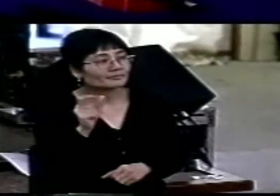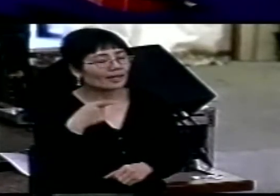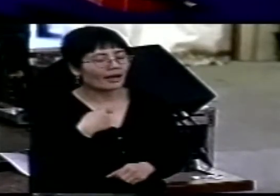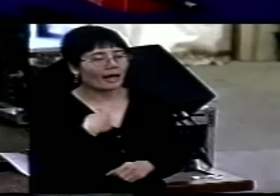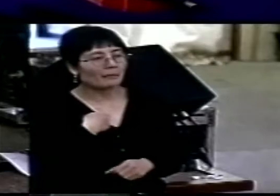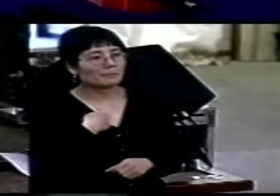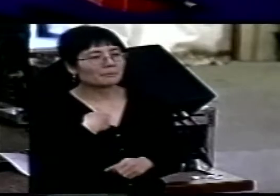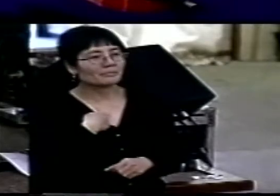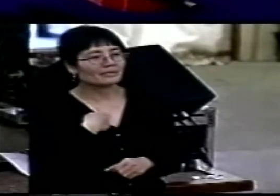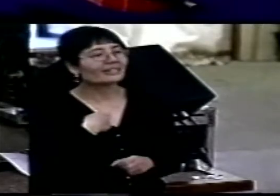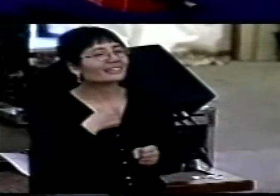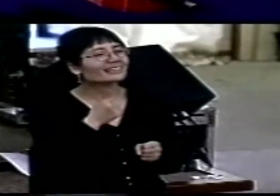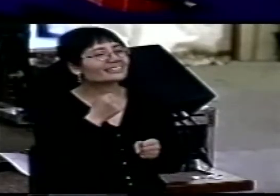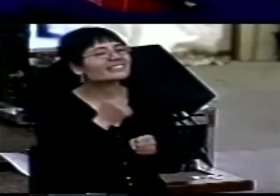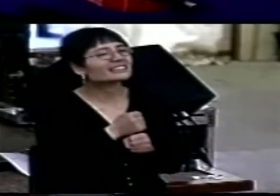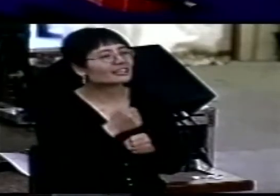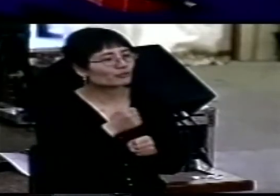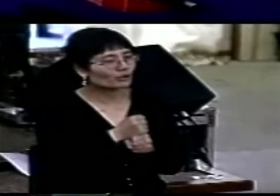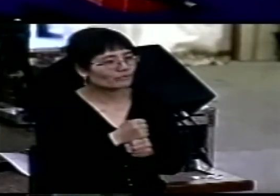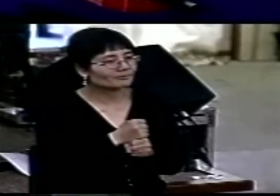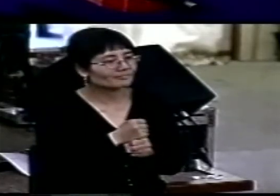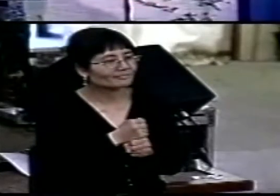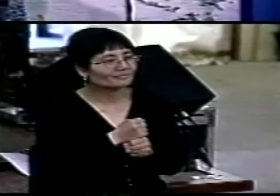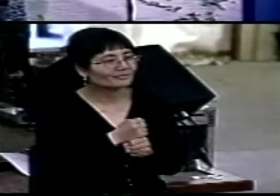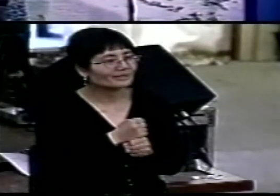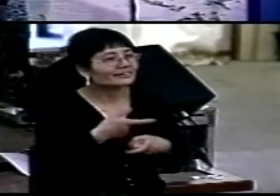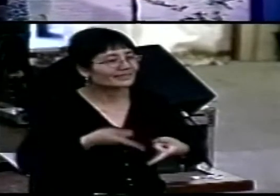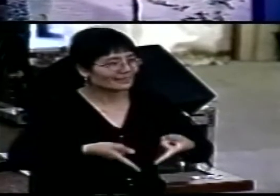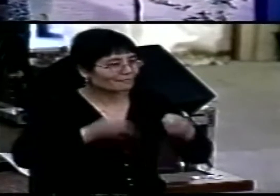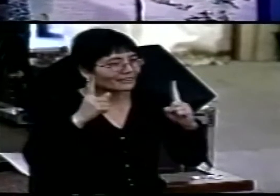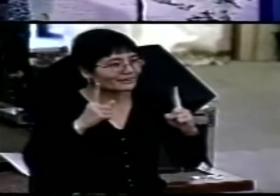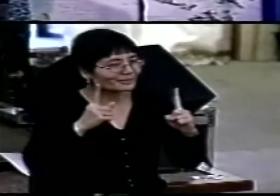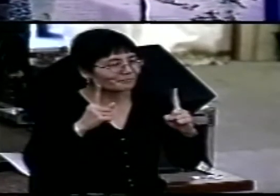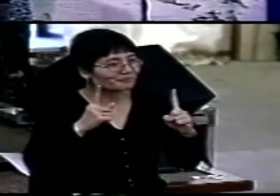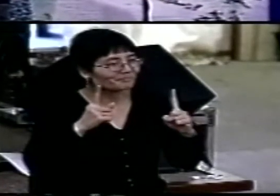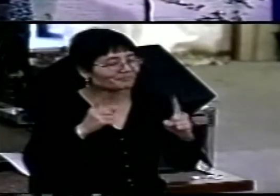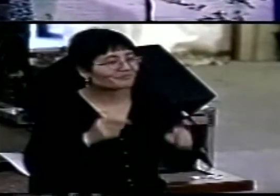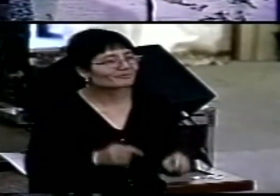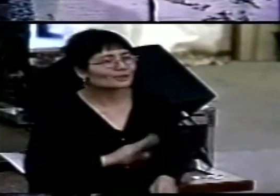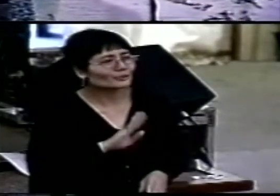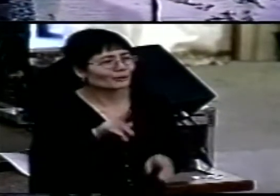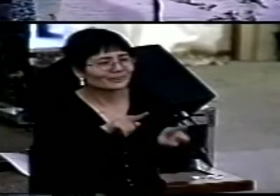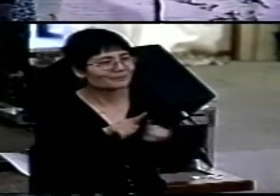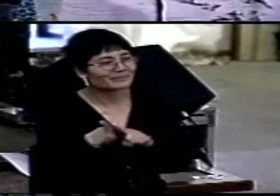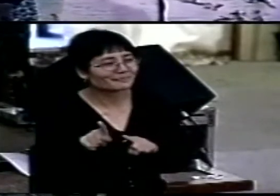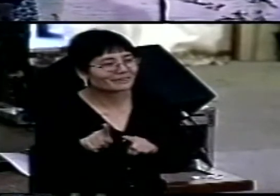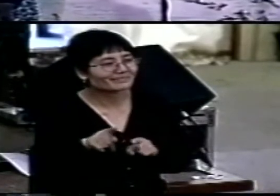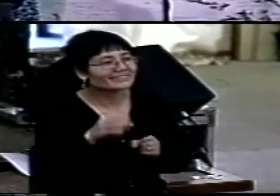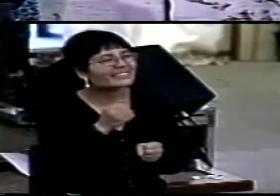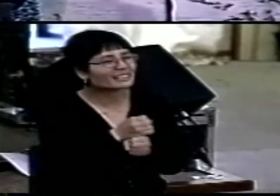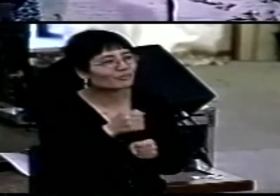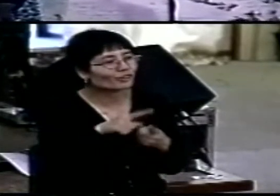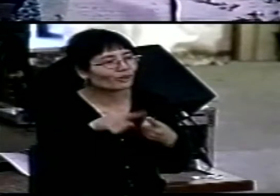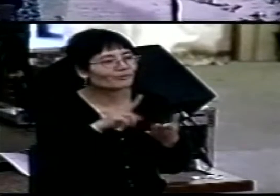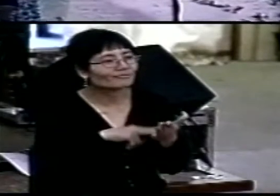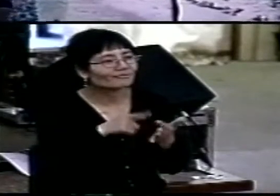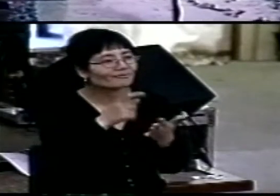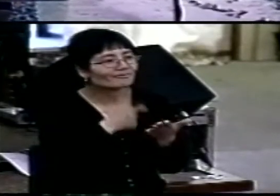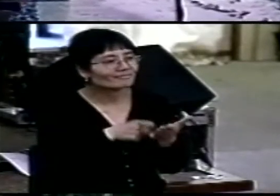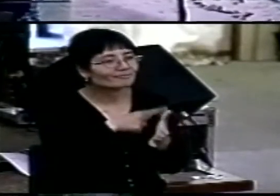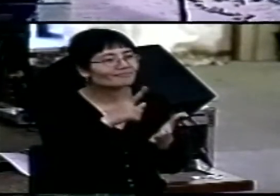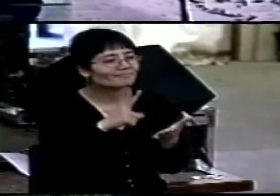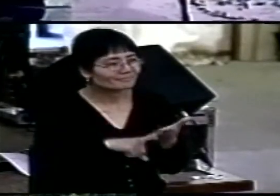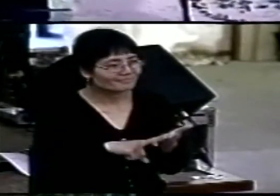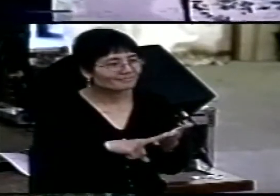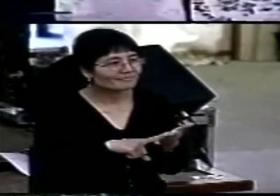director because they couldn't find a specific one. So there you go. It is a privilege